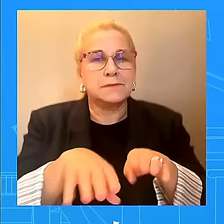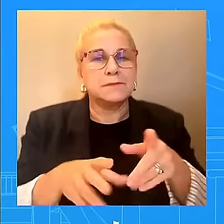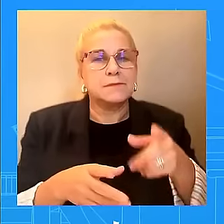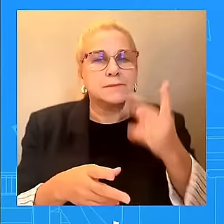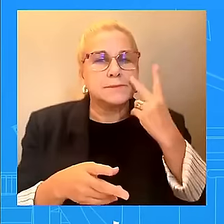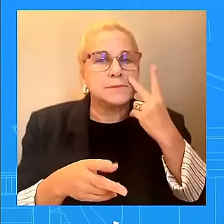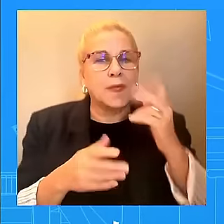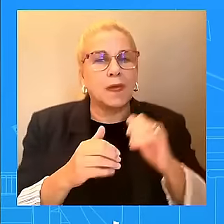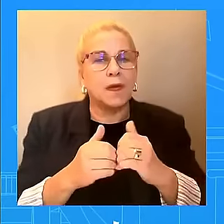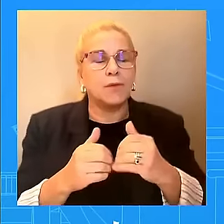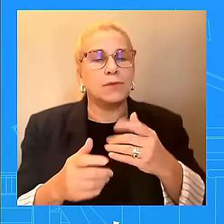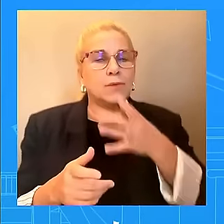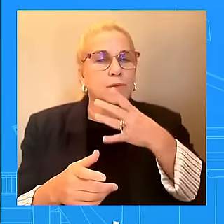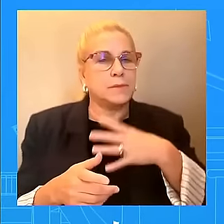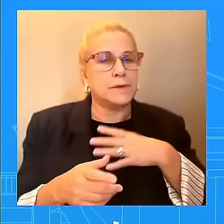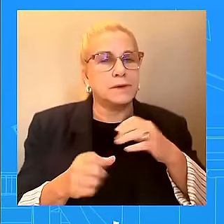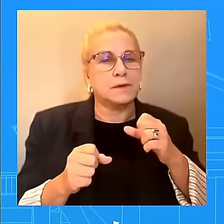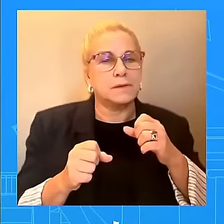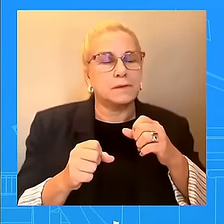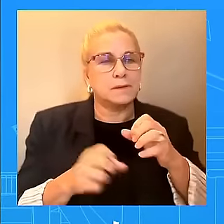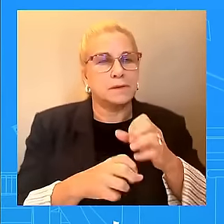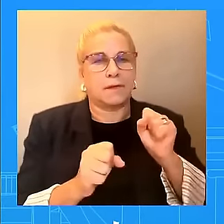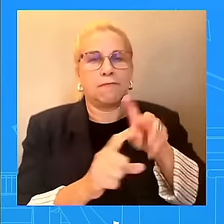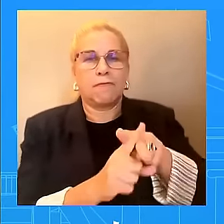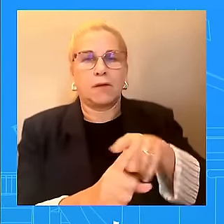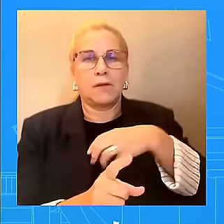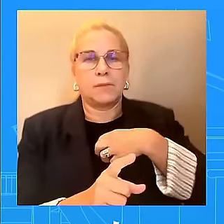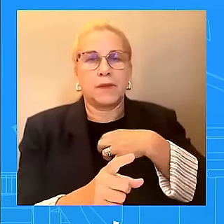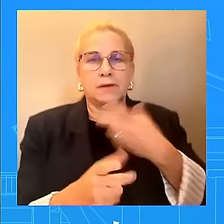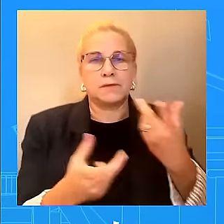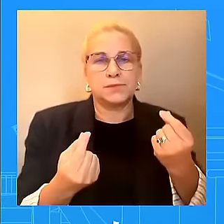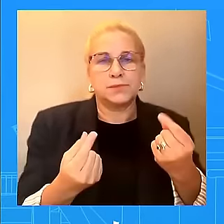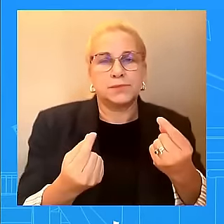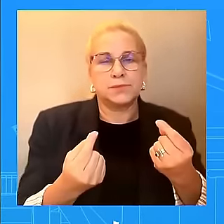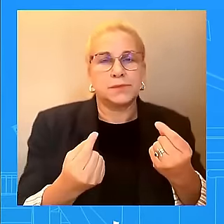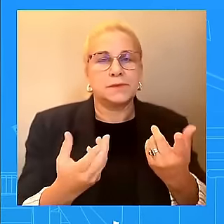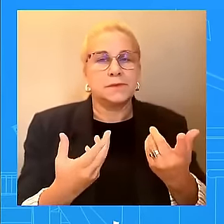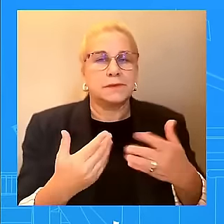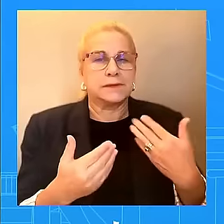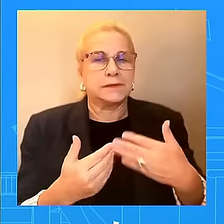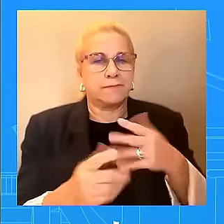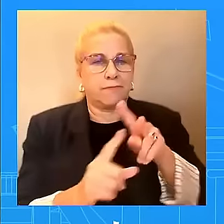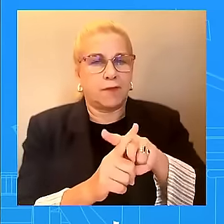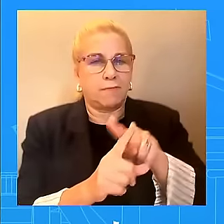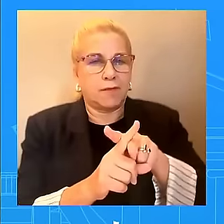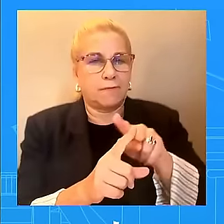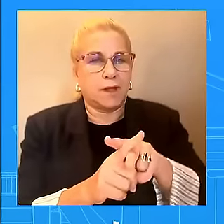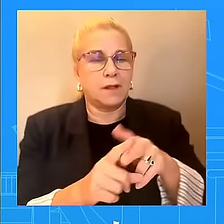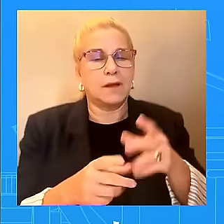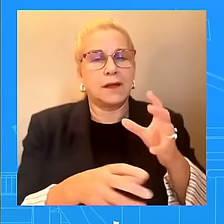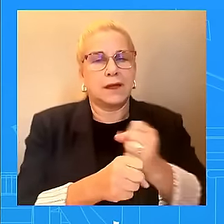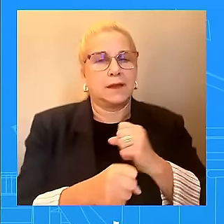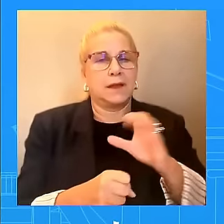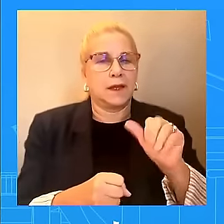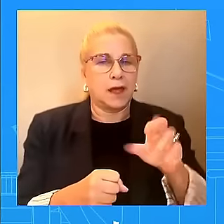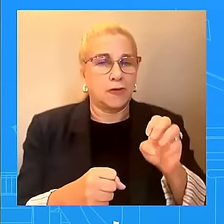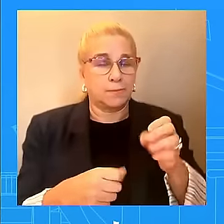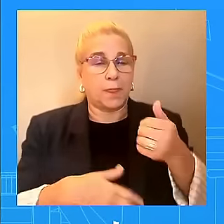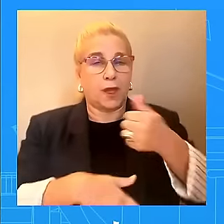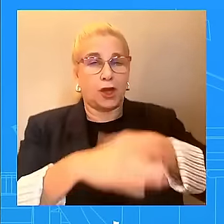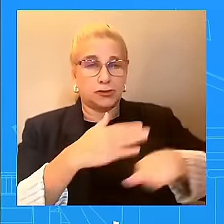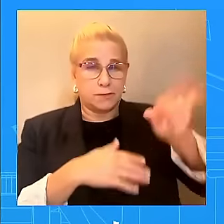care and investigate and enforce federal protection obligations under EMTALA. But our fight is not over. After the Supreme Court's order